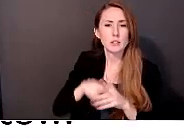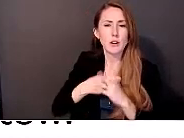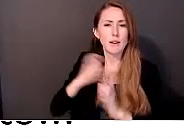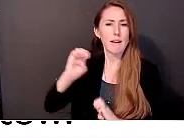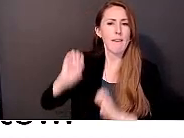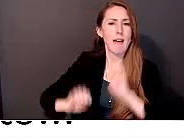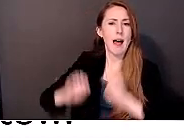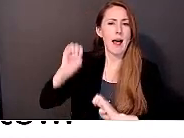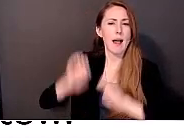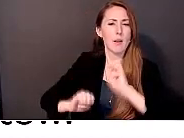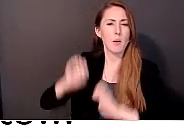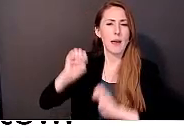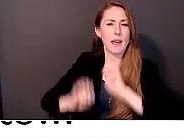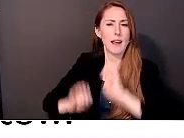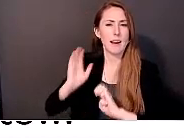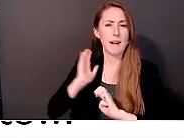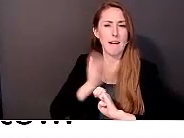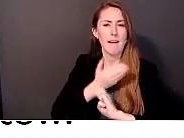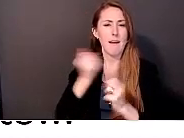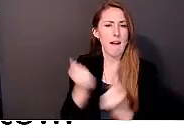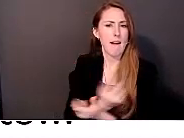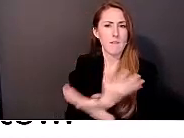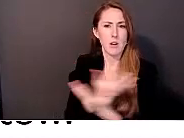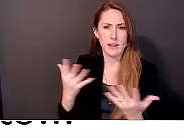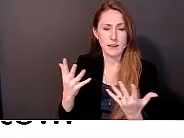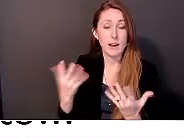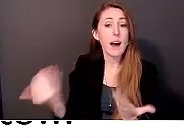again using participatory methods